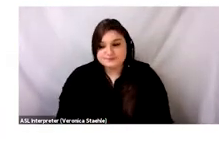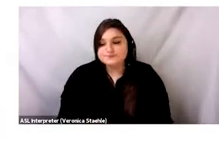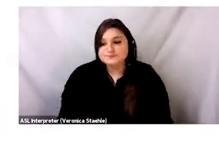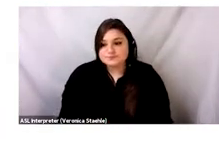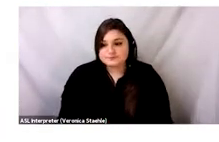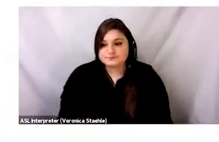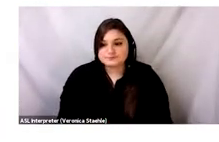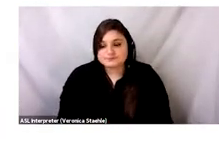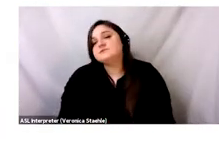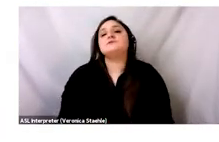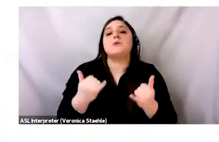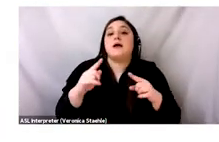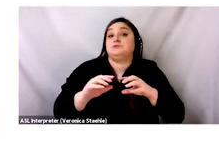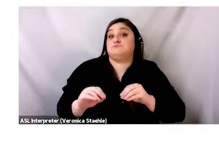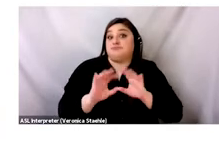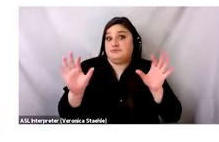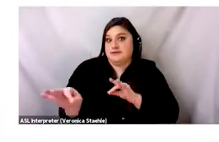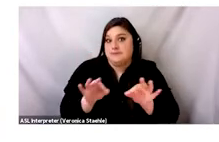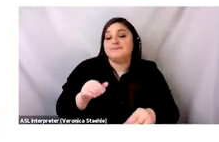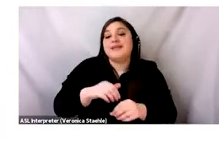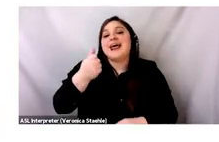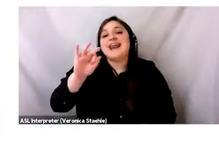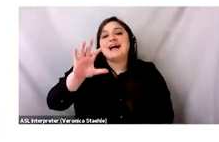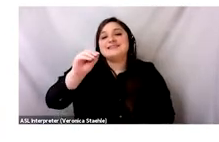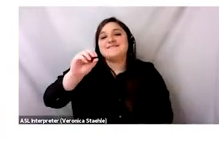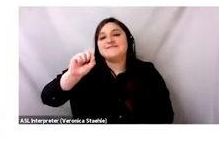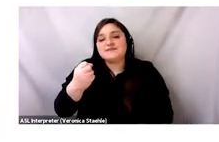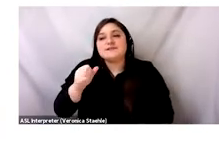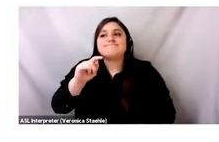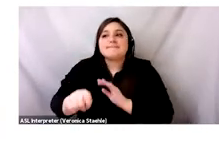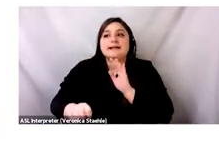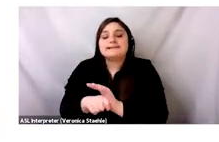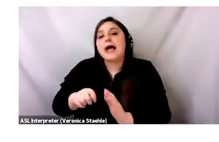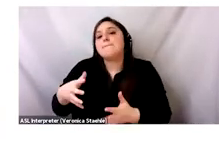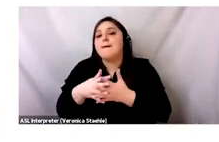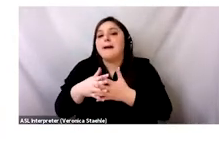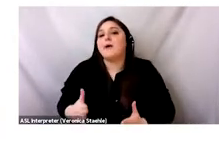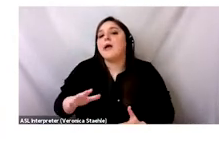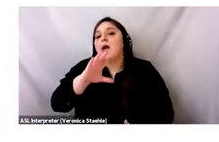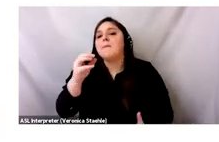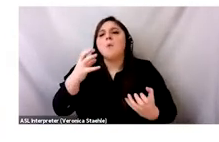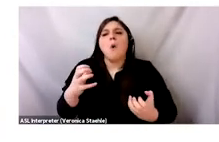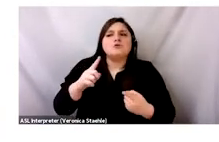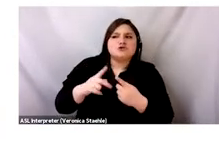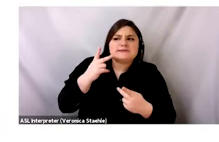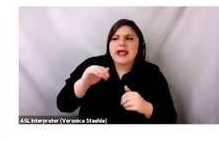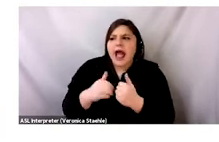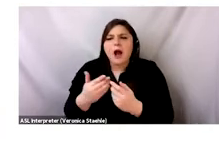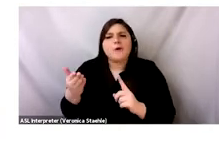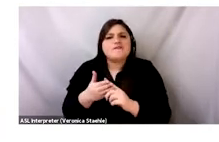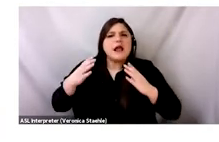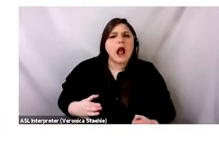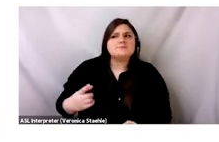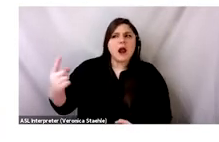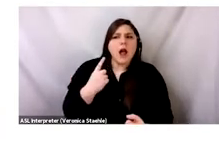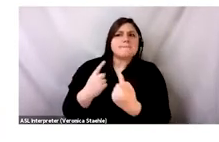business explode during this time? To break it down very simply, in the 1950s, American fashion companies wanted to find a way